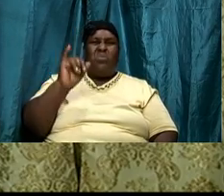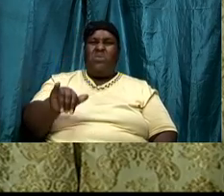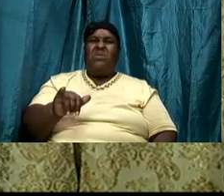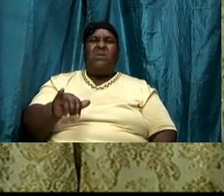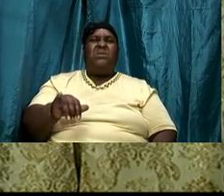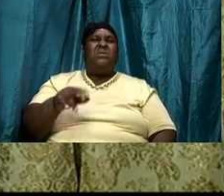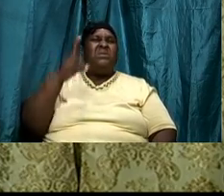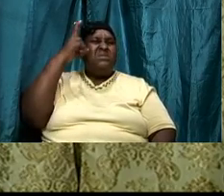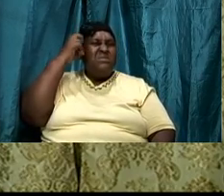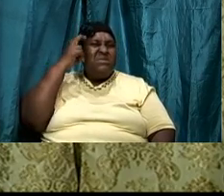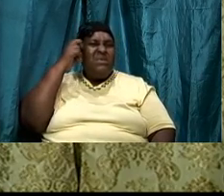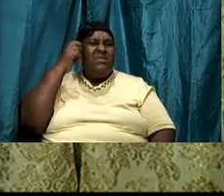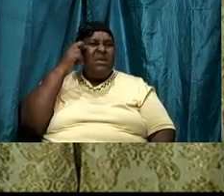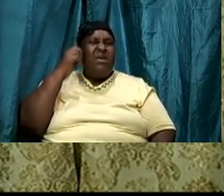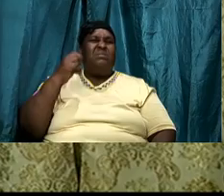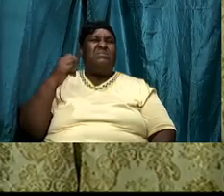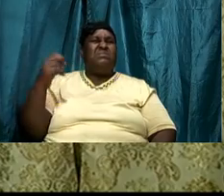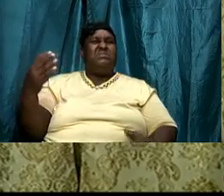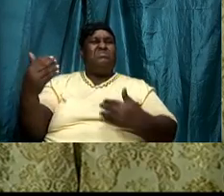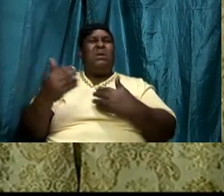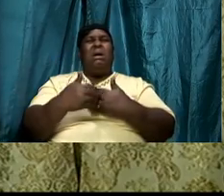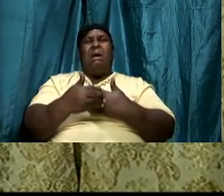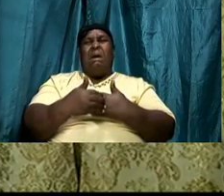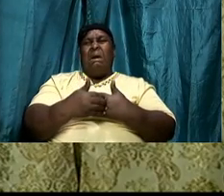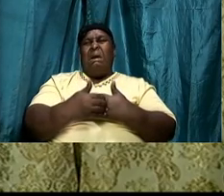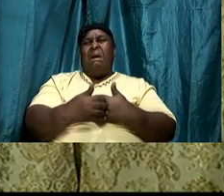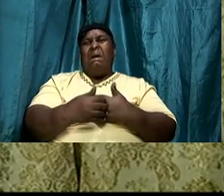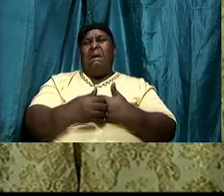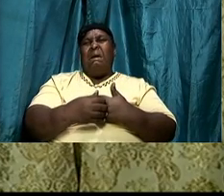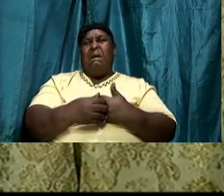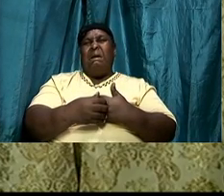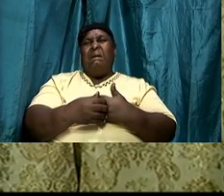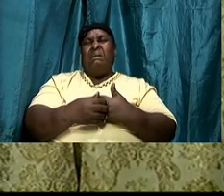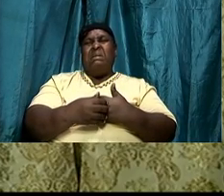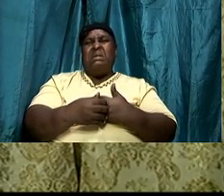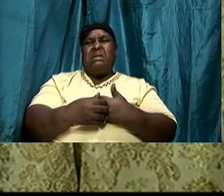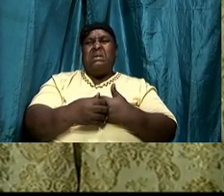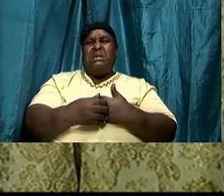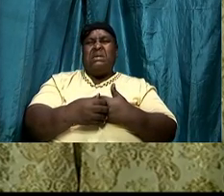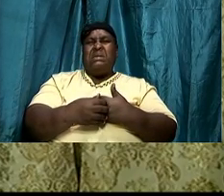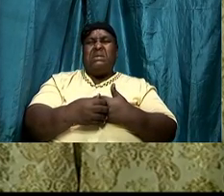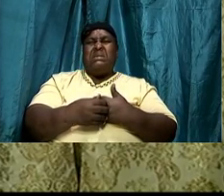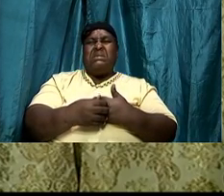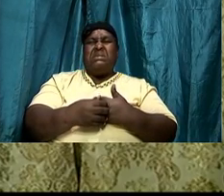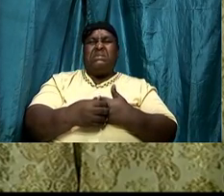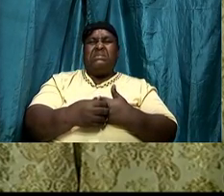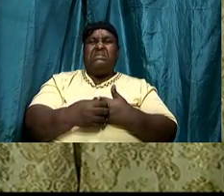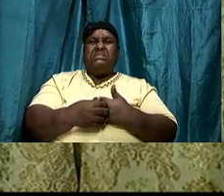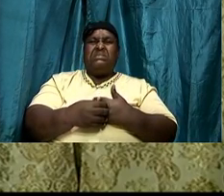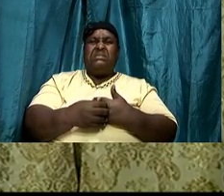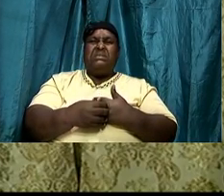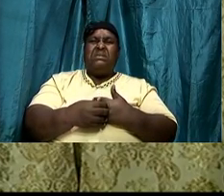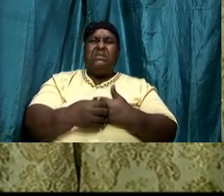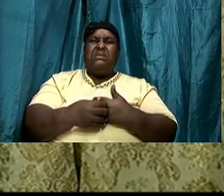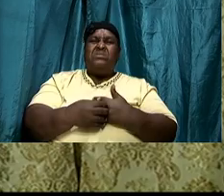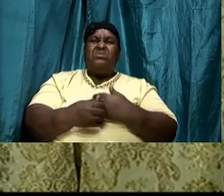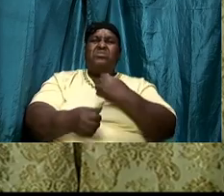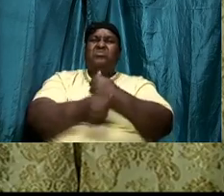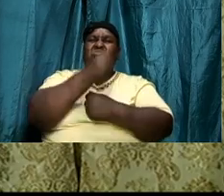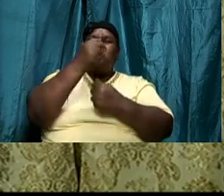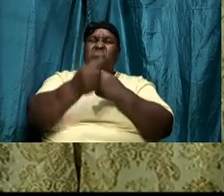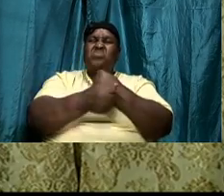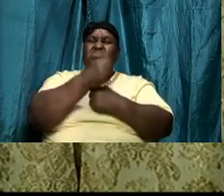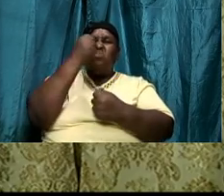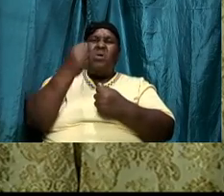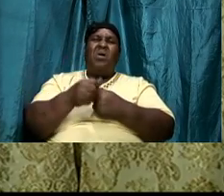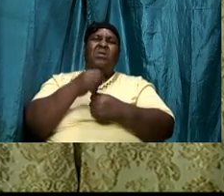doing what he's doing to mess up this world system because he's the God of this world and it is not because God is not in